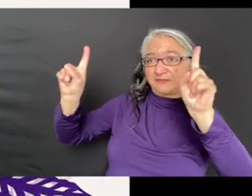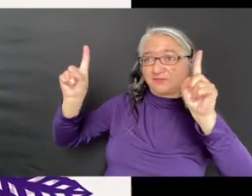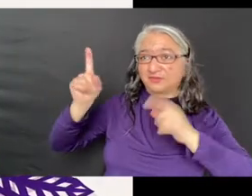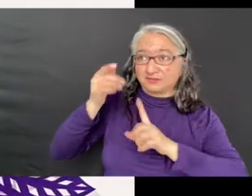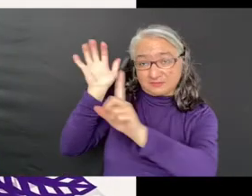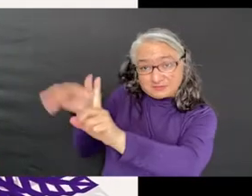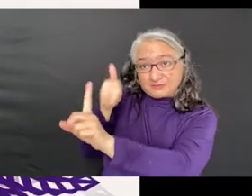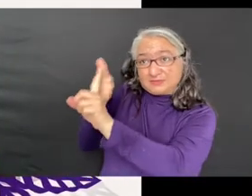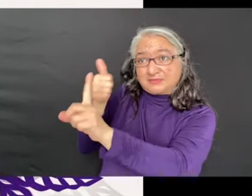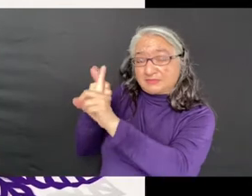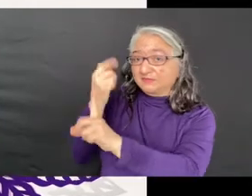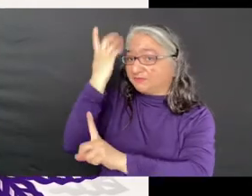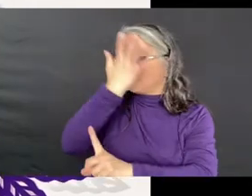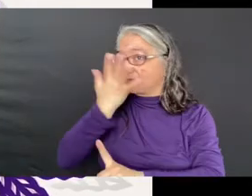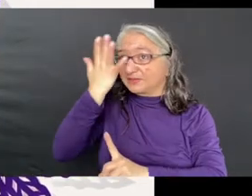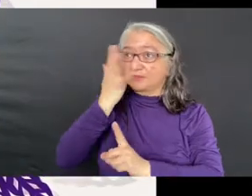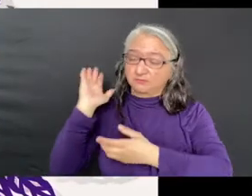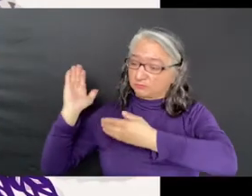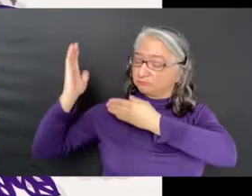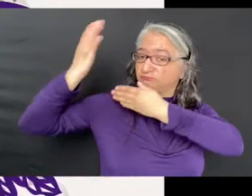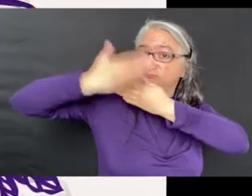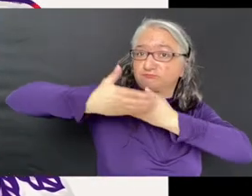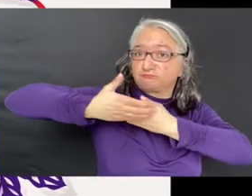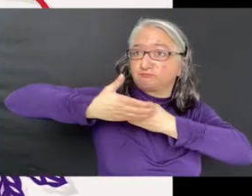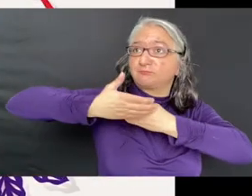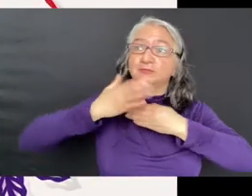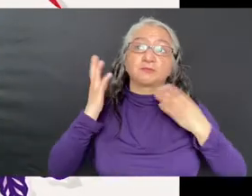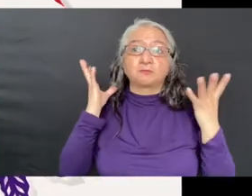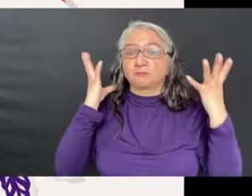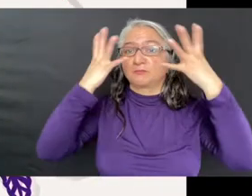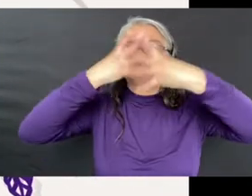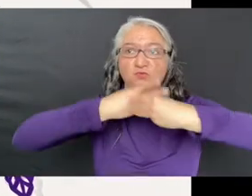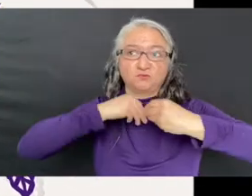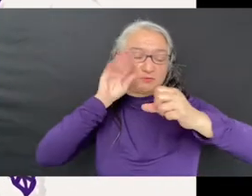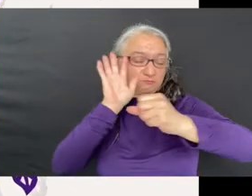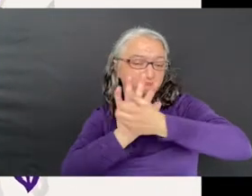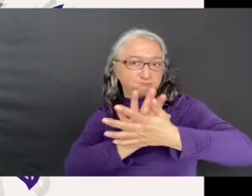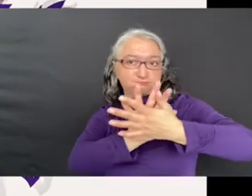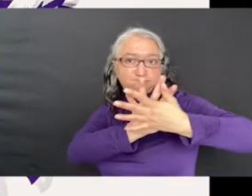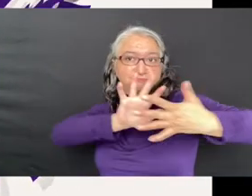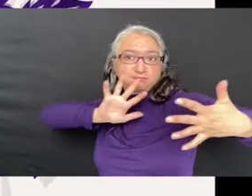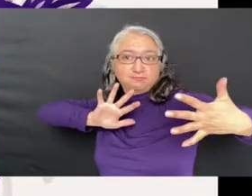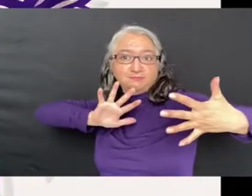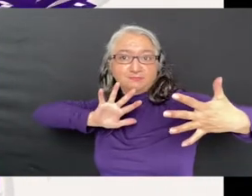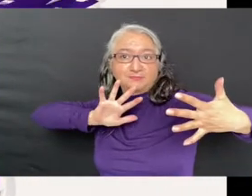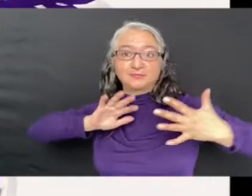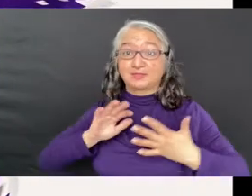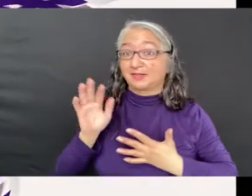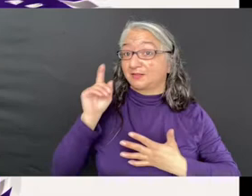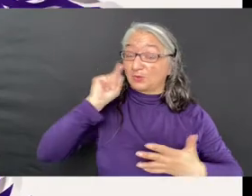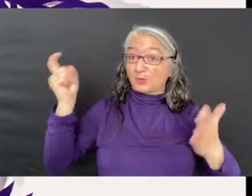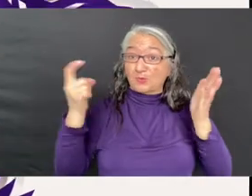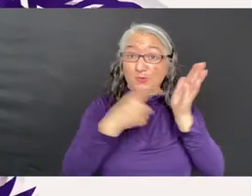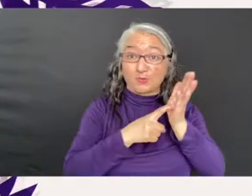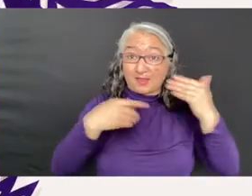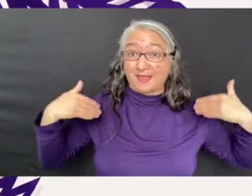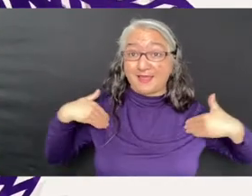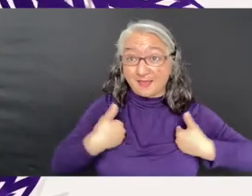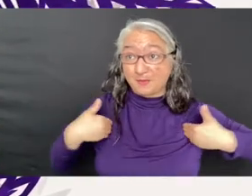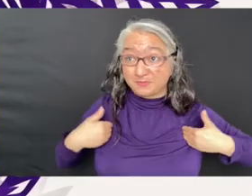as well as beautiful abstractions. Deeper observation reveals his personal lexicon of animals.